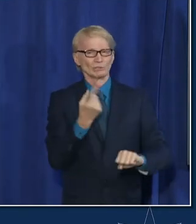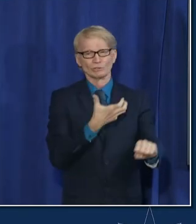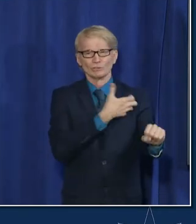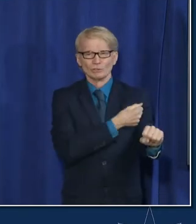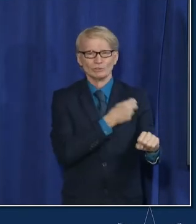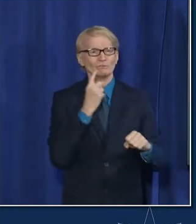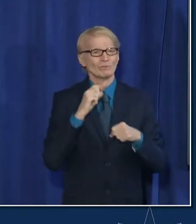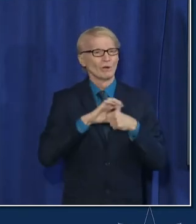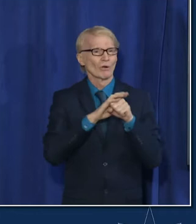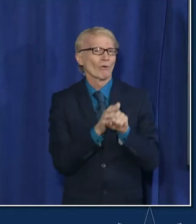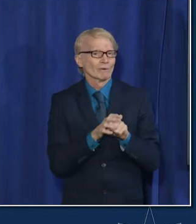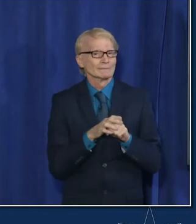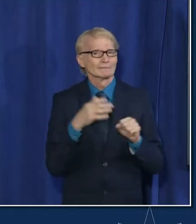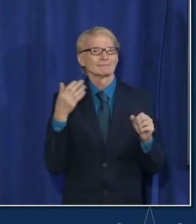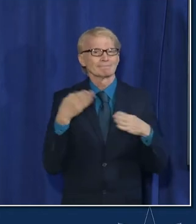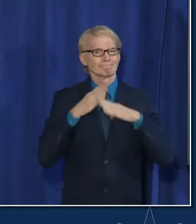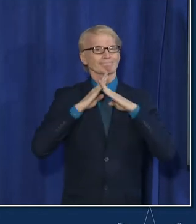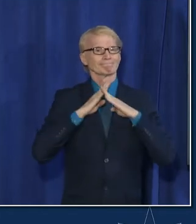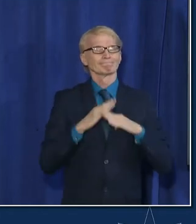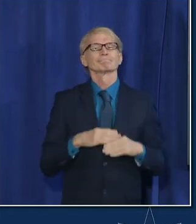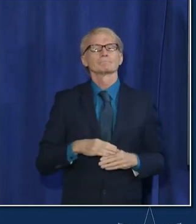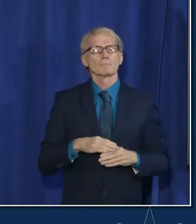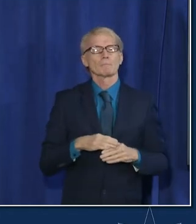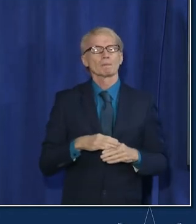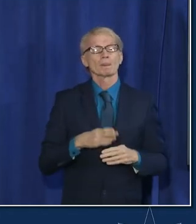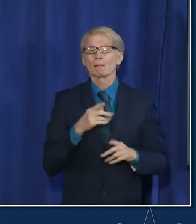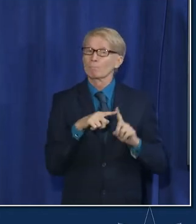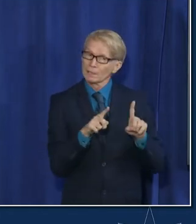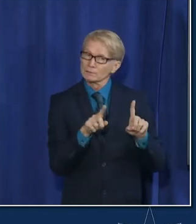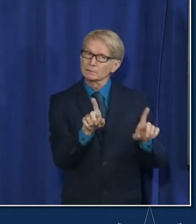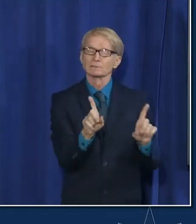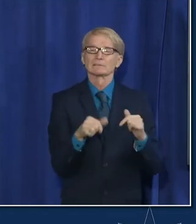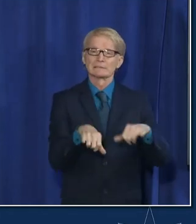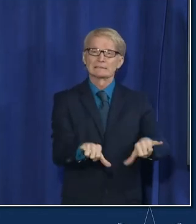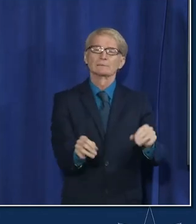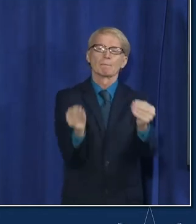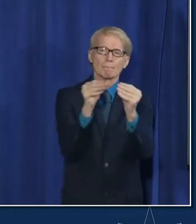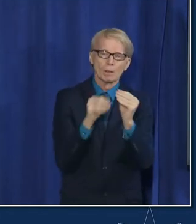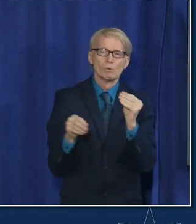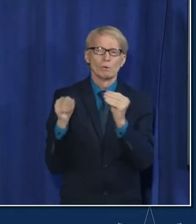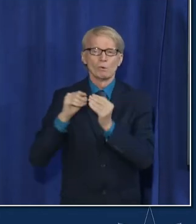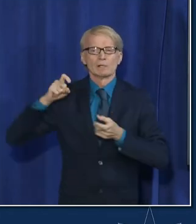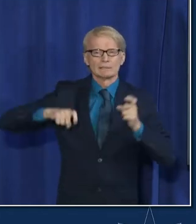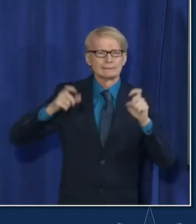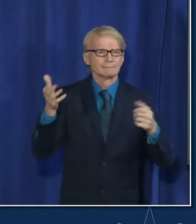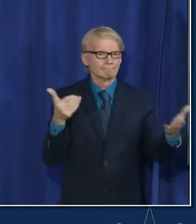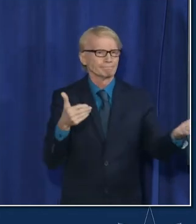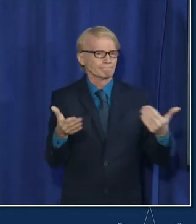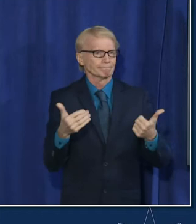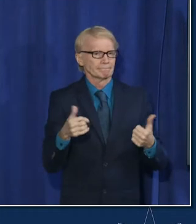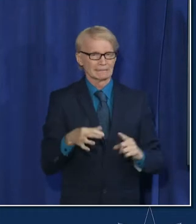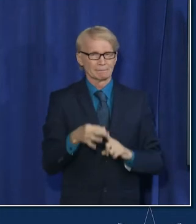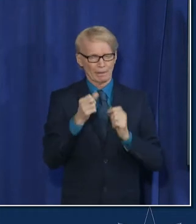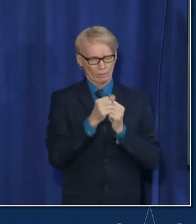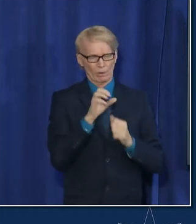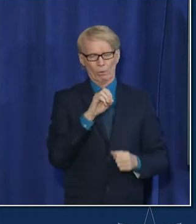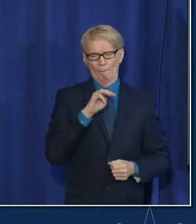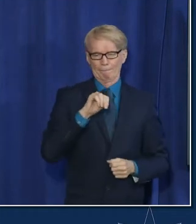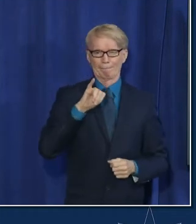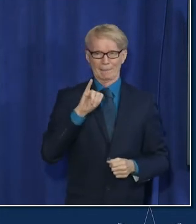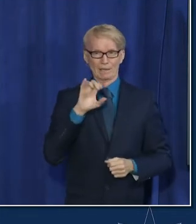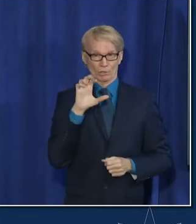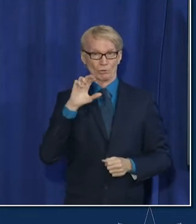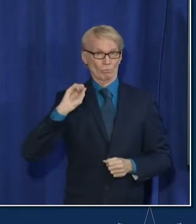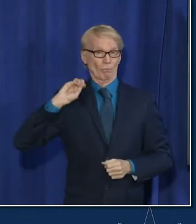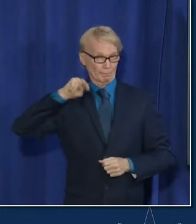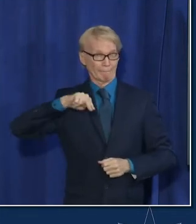vaccine but there is definitely still more work to do and particularly in the setting of this new news about the Omicron variant it is